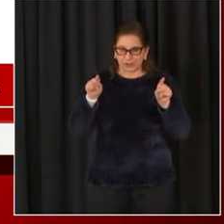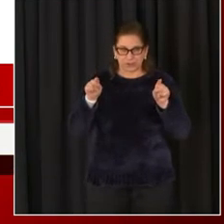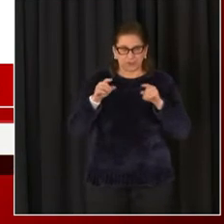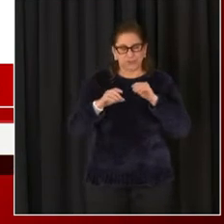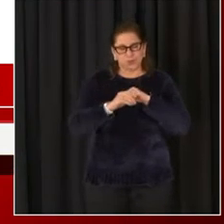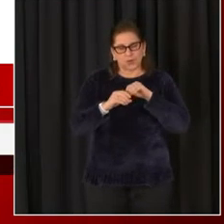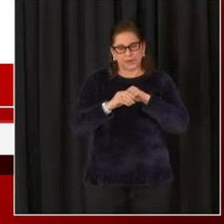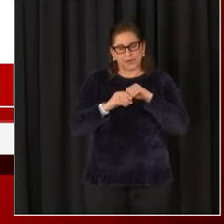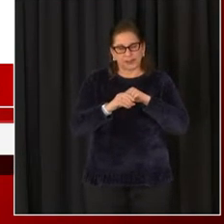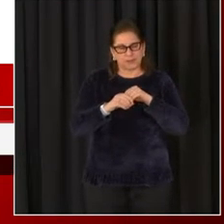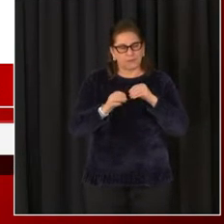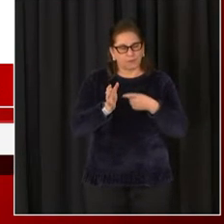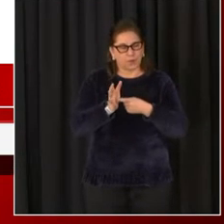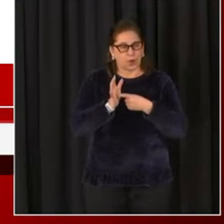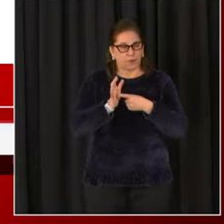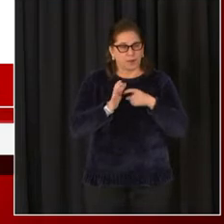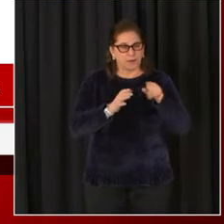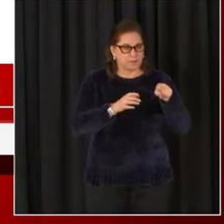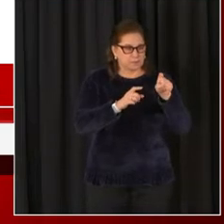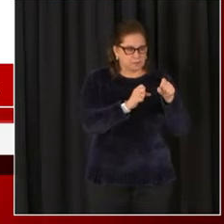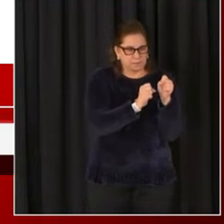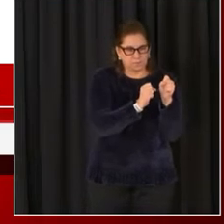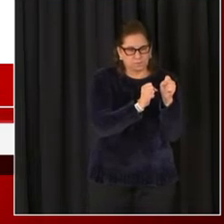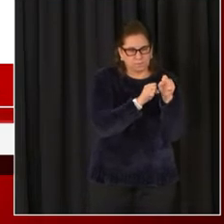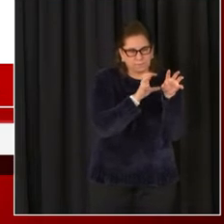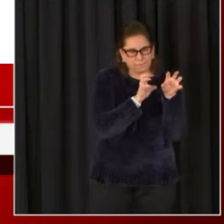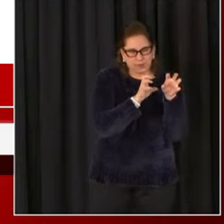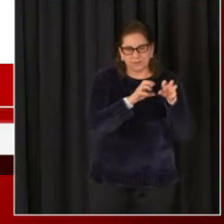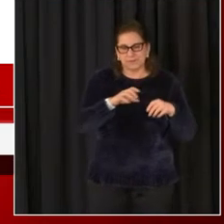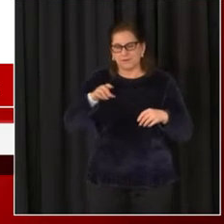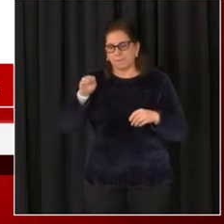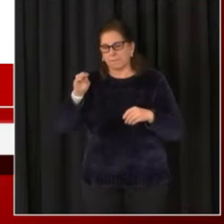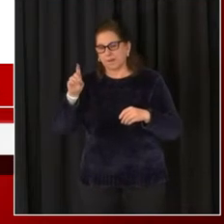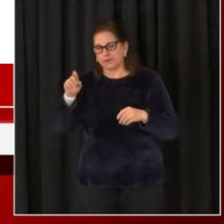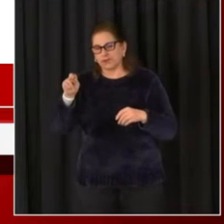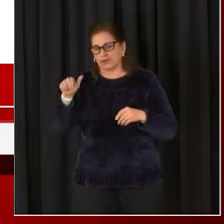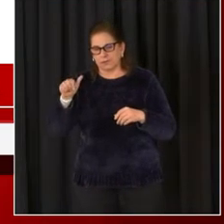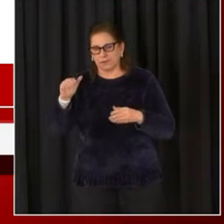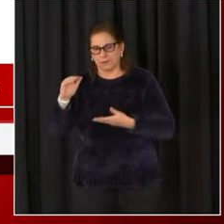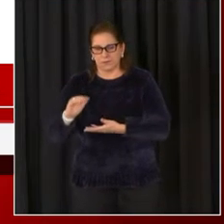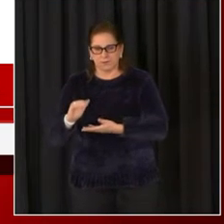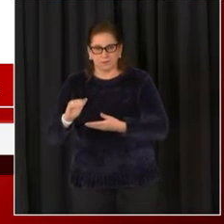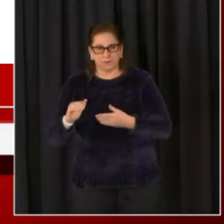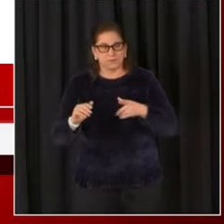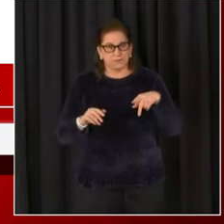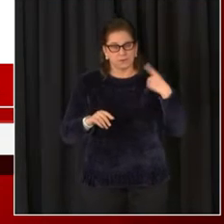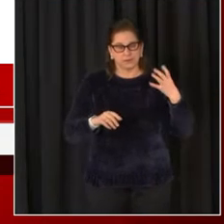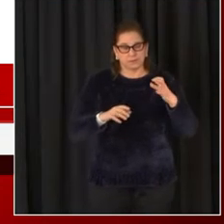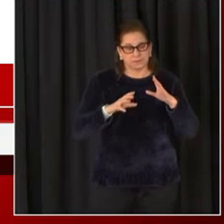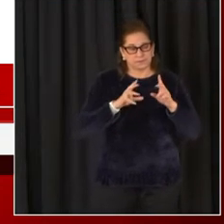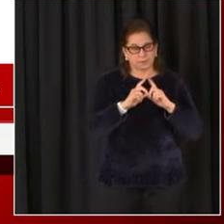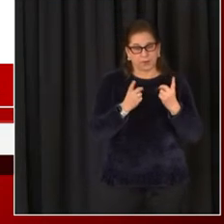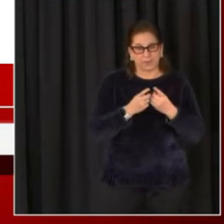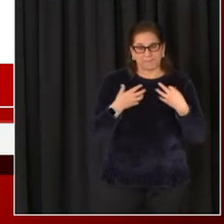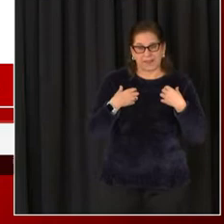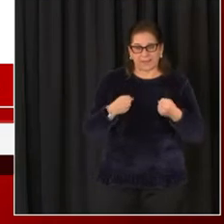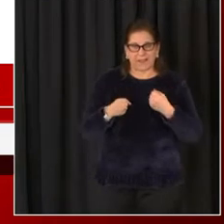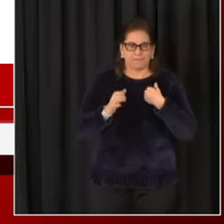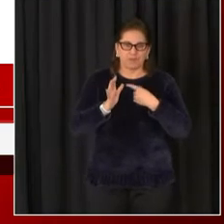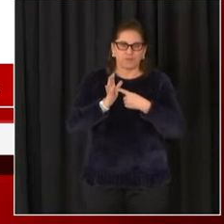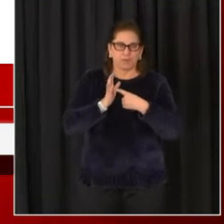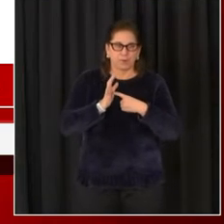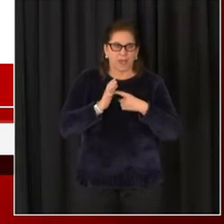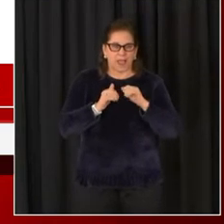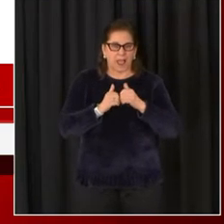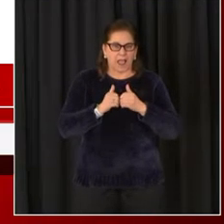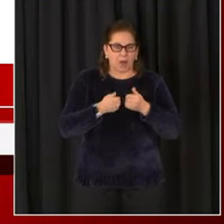to how D.C. Health apportions them and recommends their use. So you can see the breakdown of how the Moderna